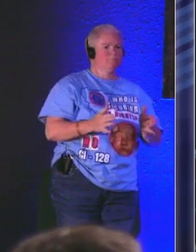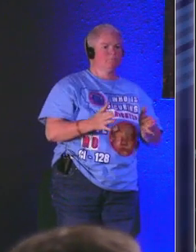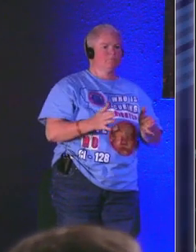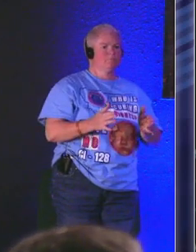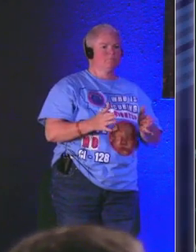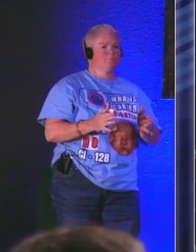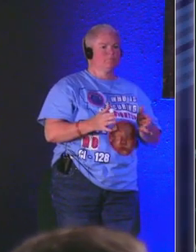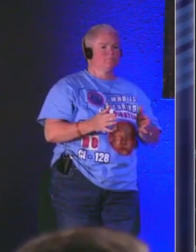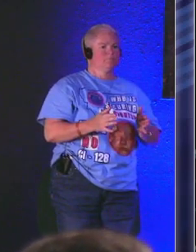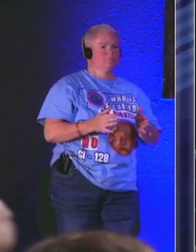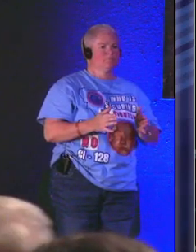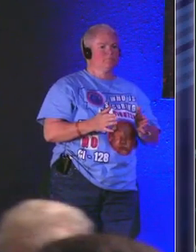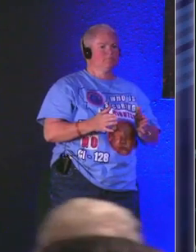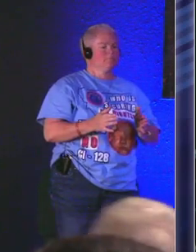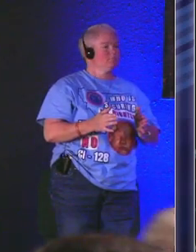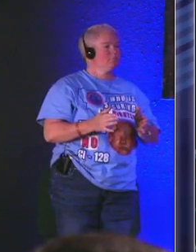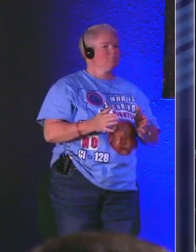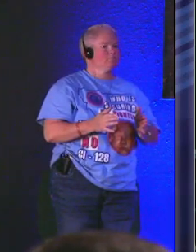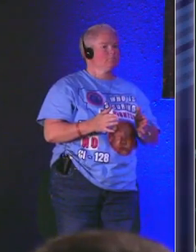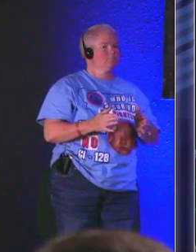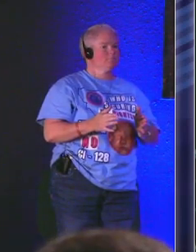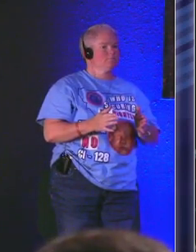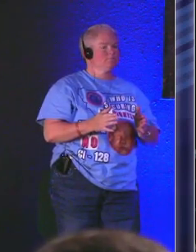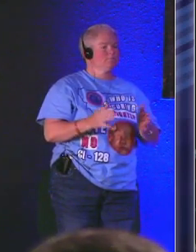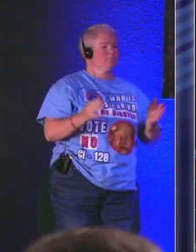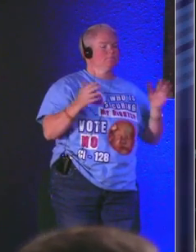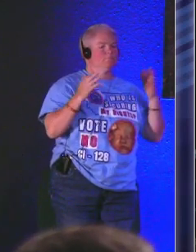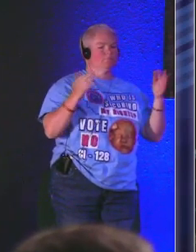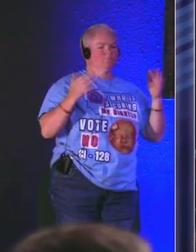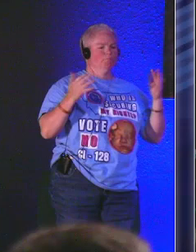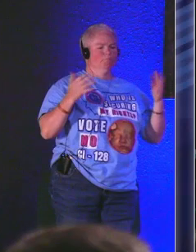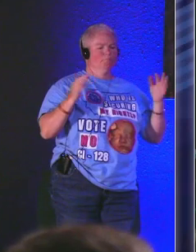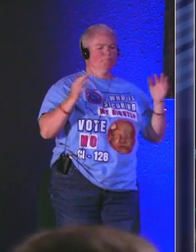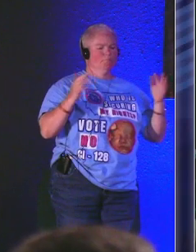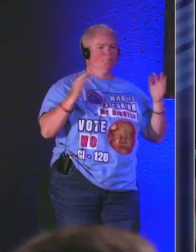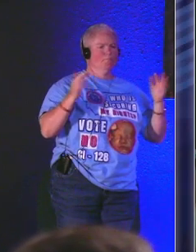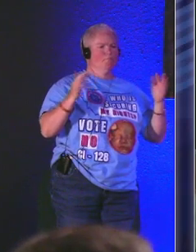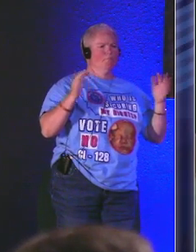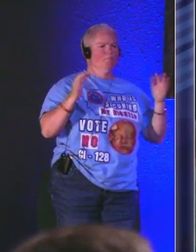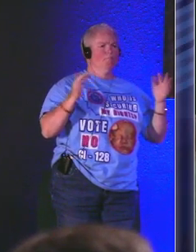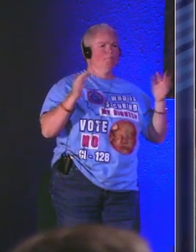everybody loves your pastor stand up and tell him